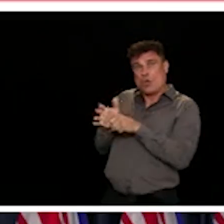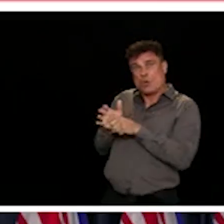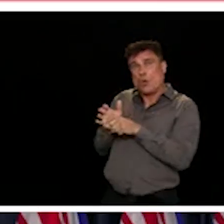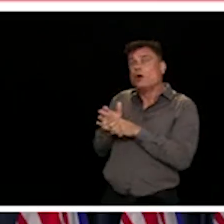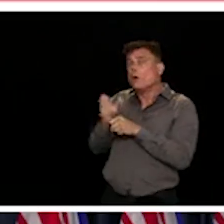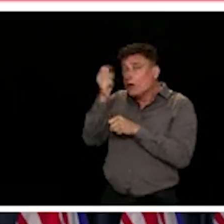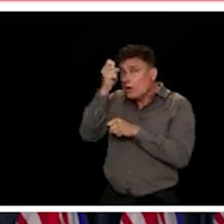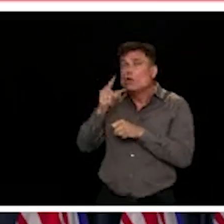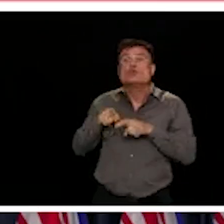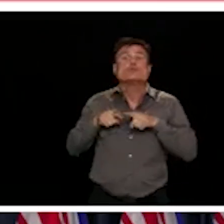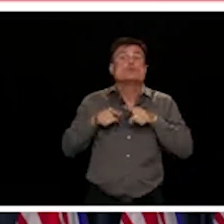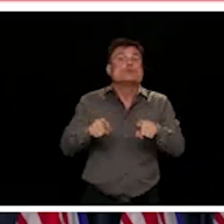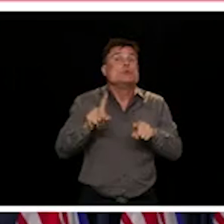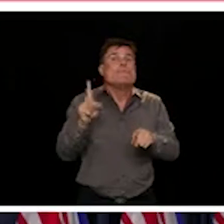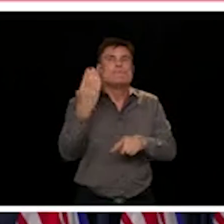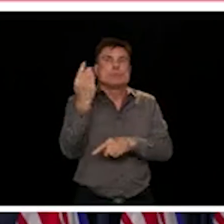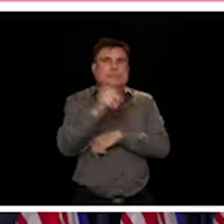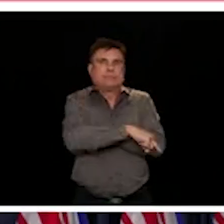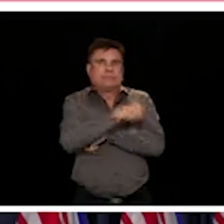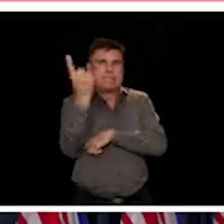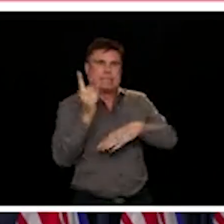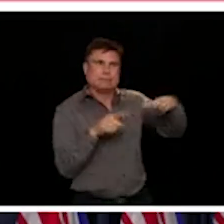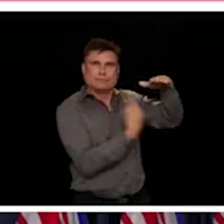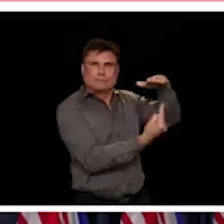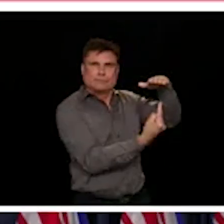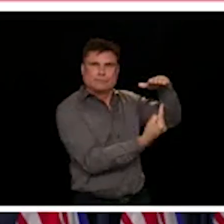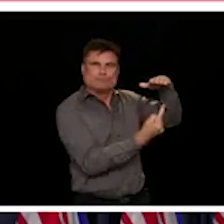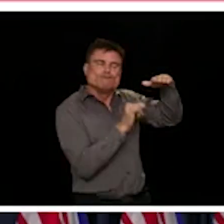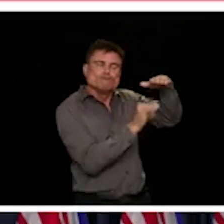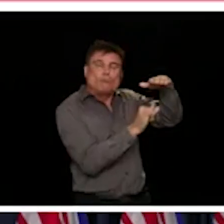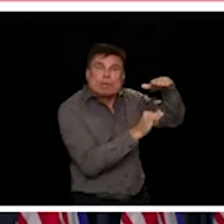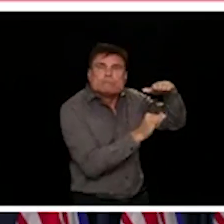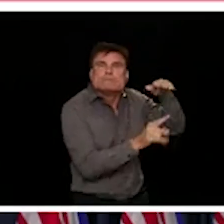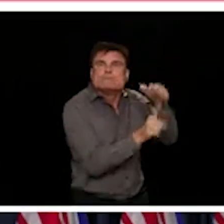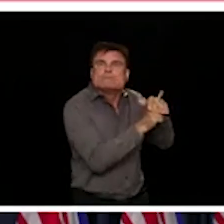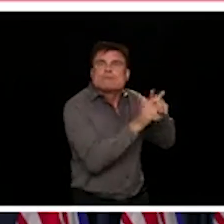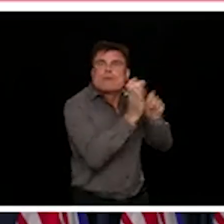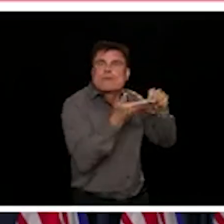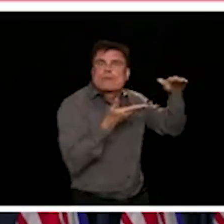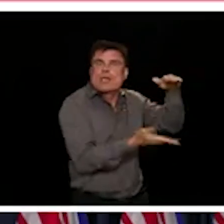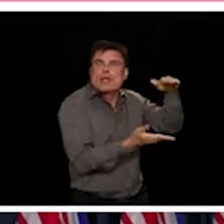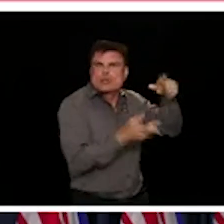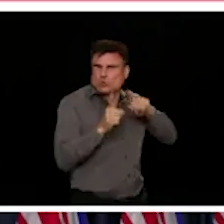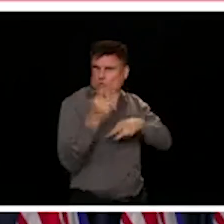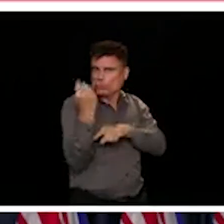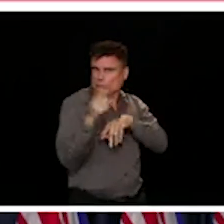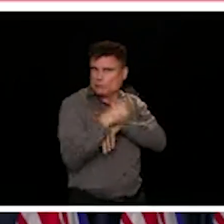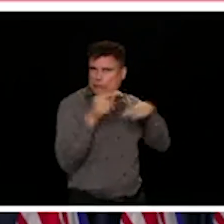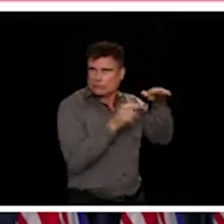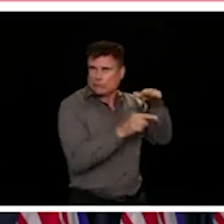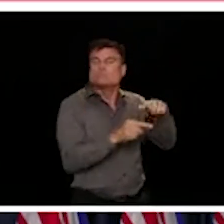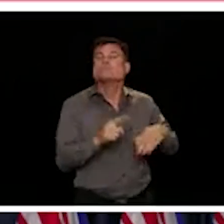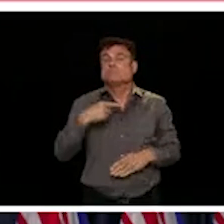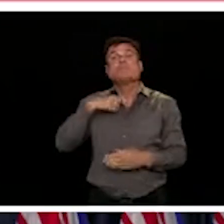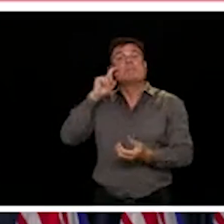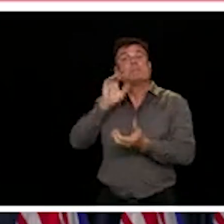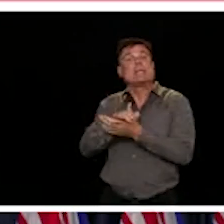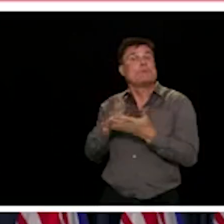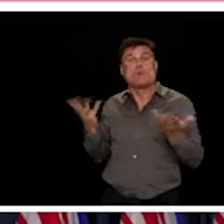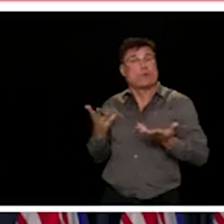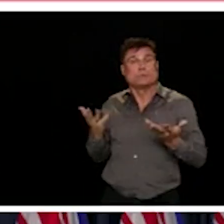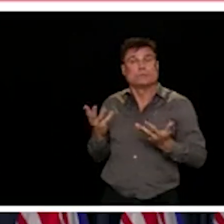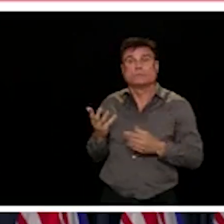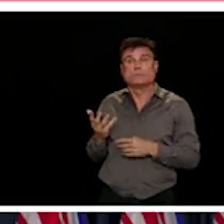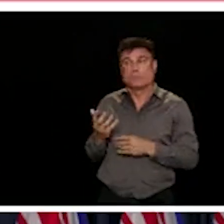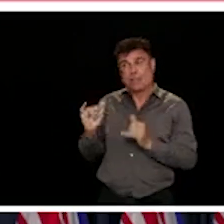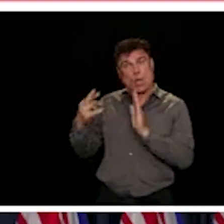workers from Mexico. So we do believe that having the quarantine services that we've provided for people means that we can support them if